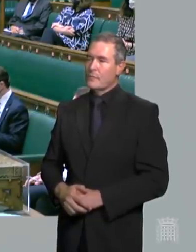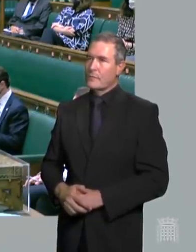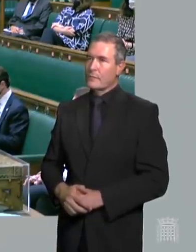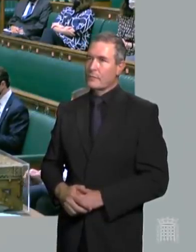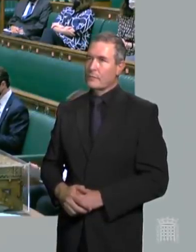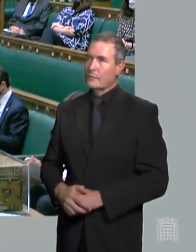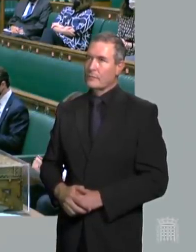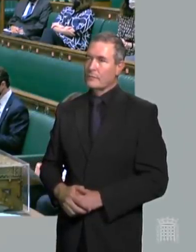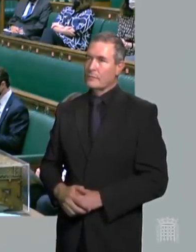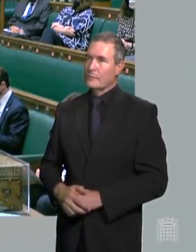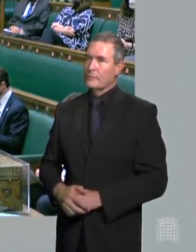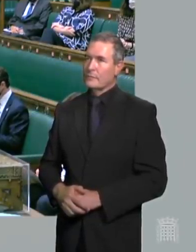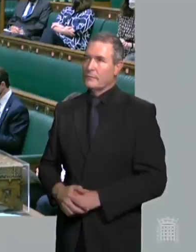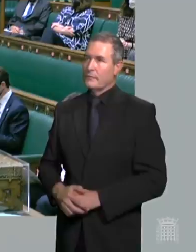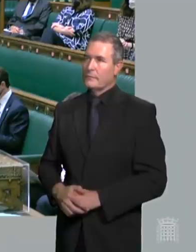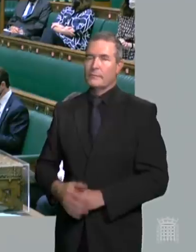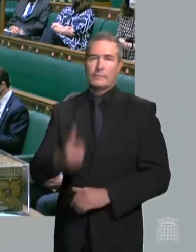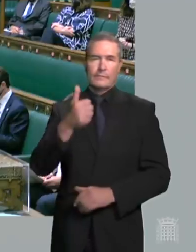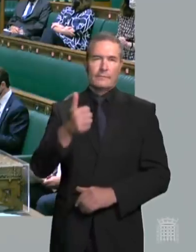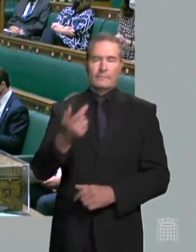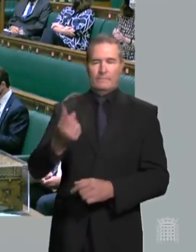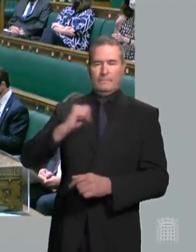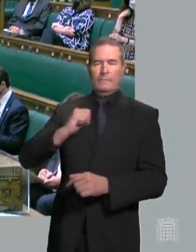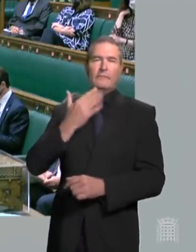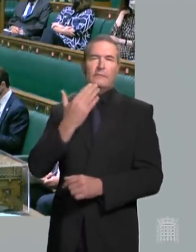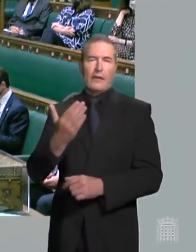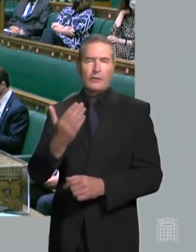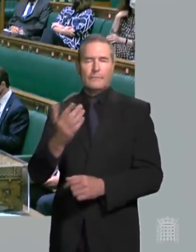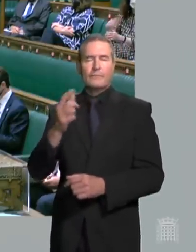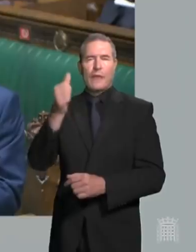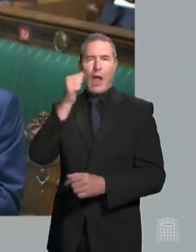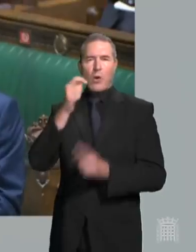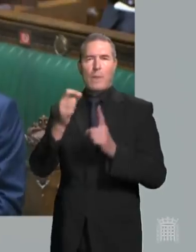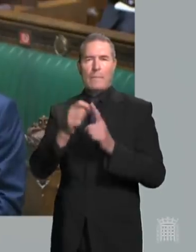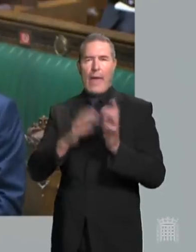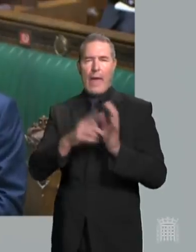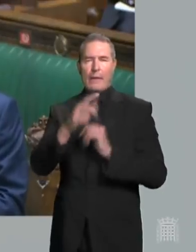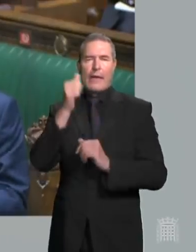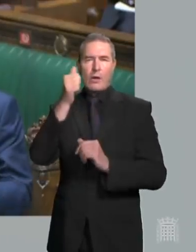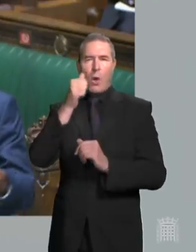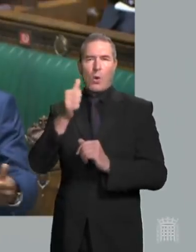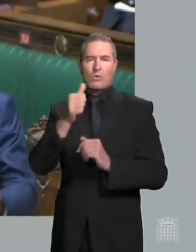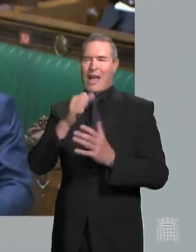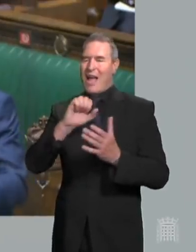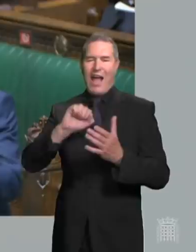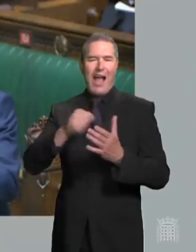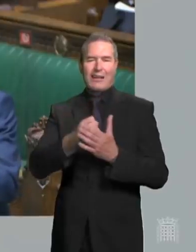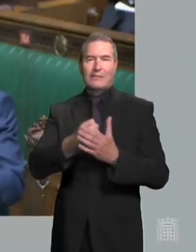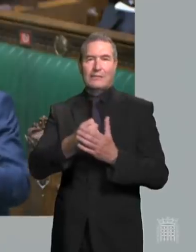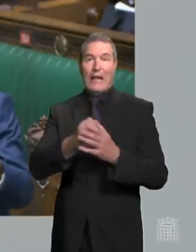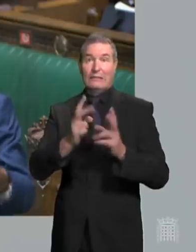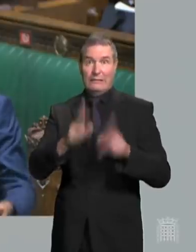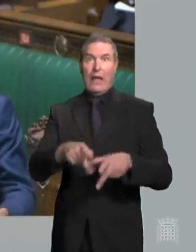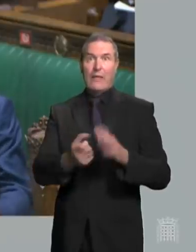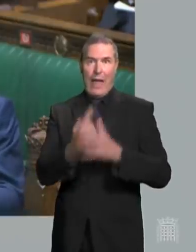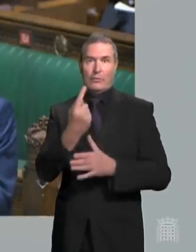thank you Mr Speaker I know the Prime Minister is aware of the fatal and serious accidents that take road accidents that have taken